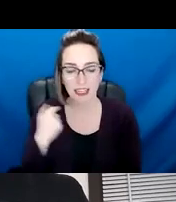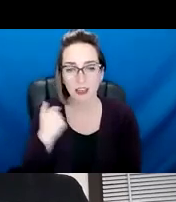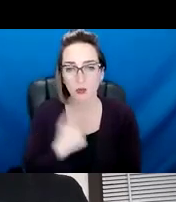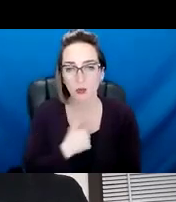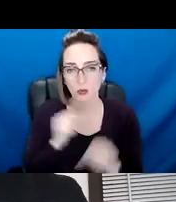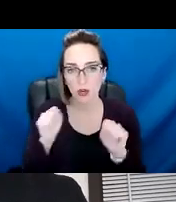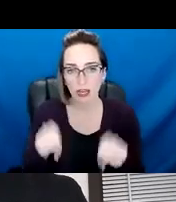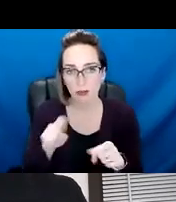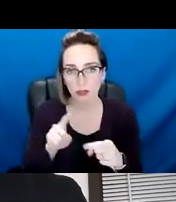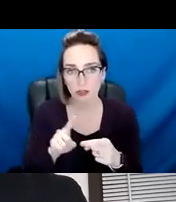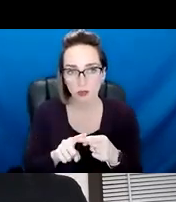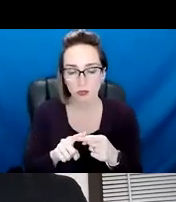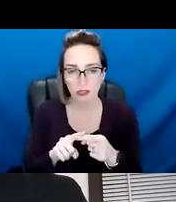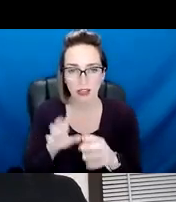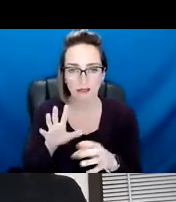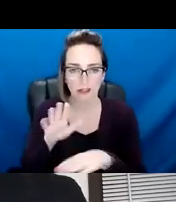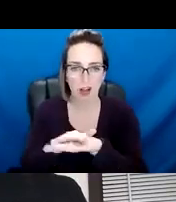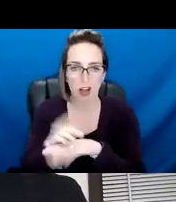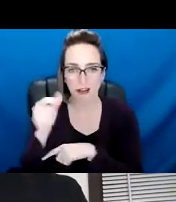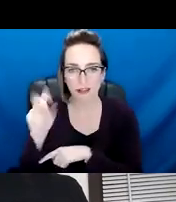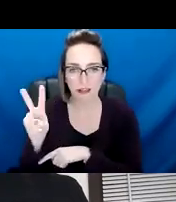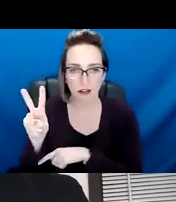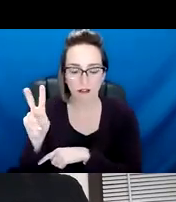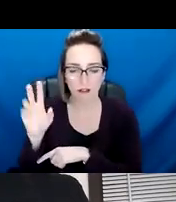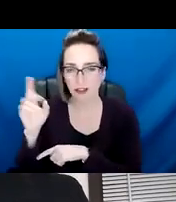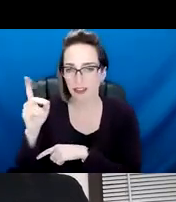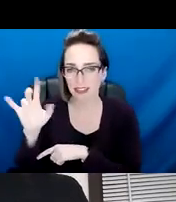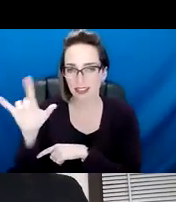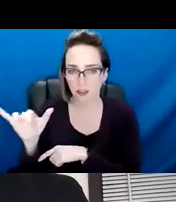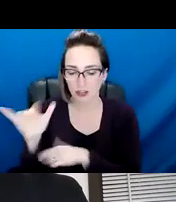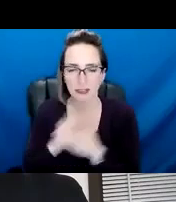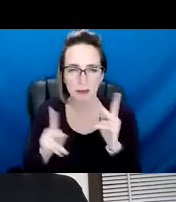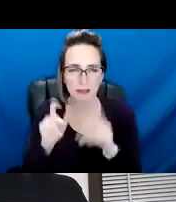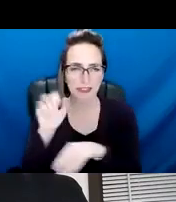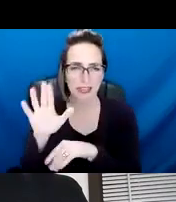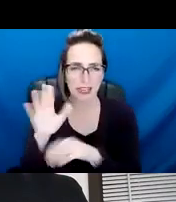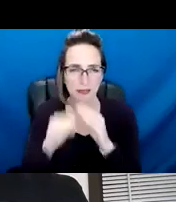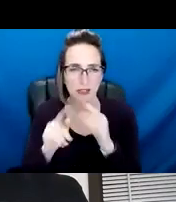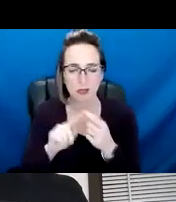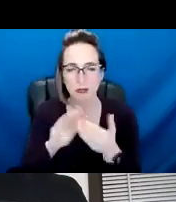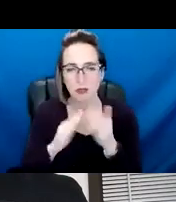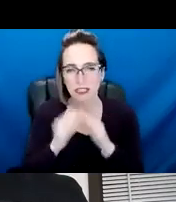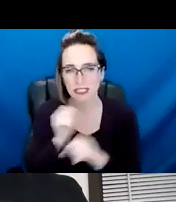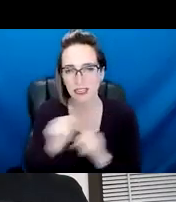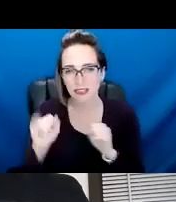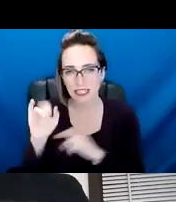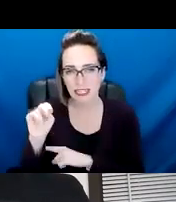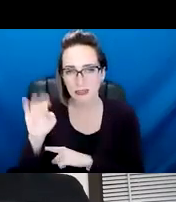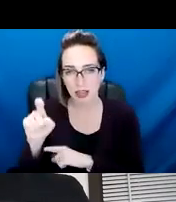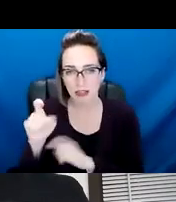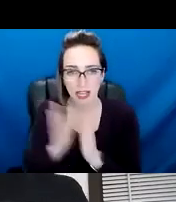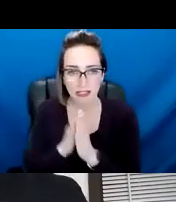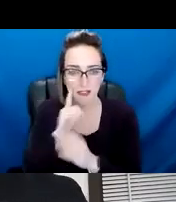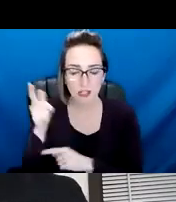on, um, gov delivery. I know that folks have been sending emails to the community safety inbox, um, asking to subscribe for